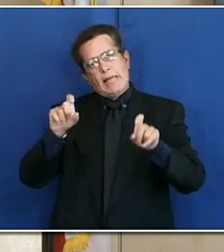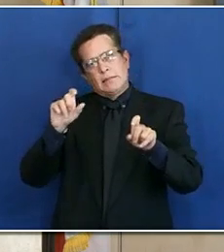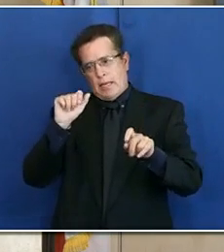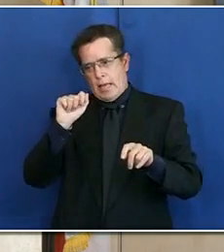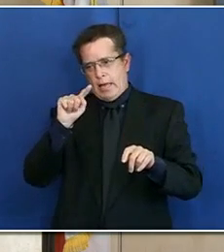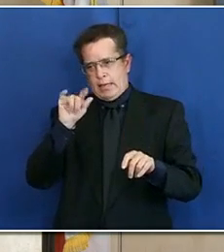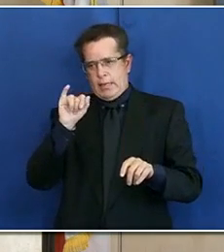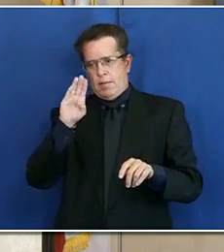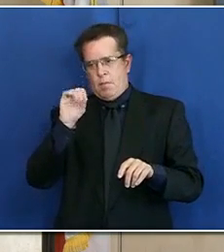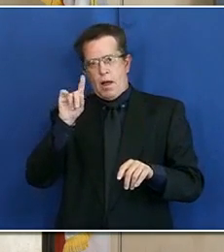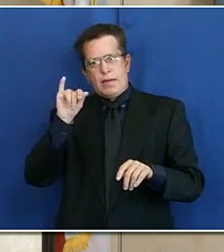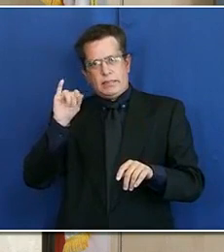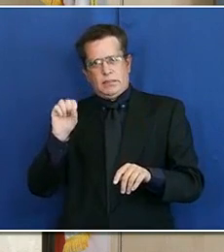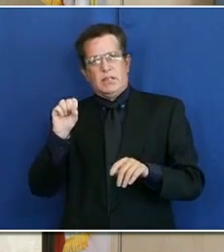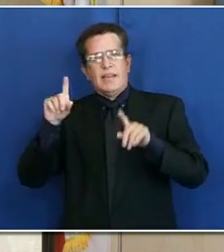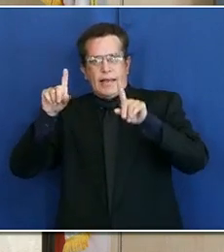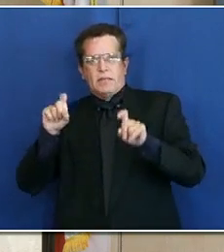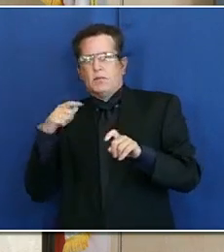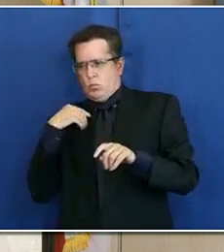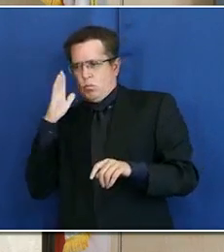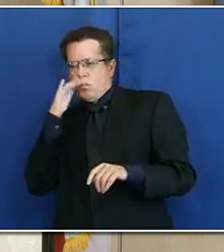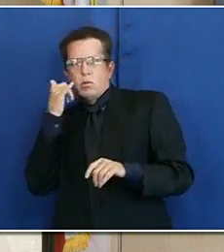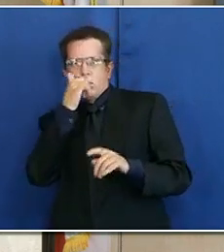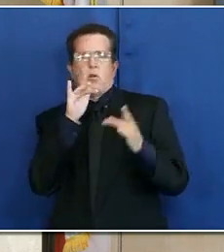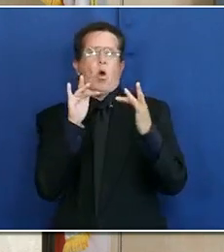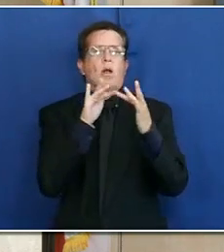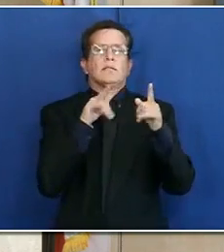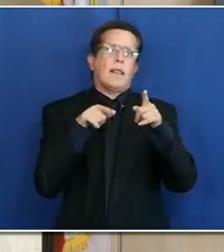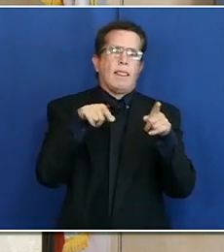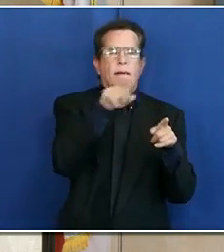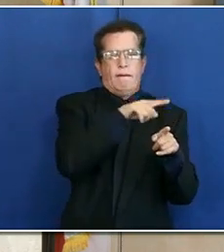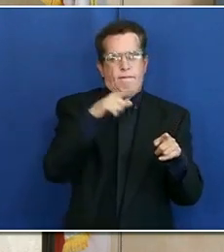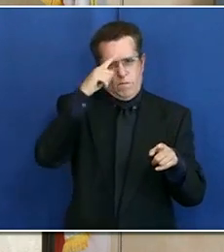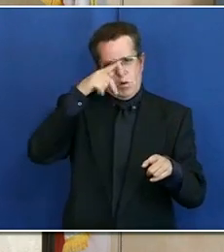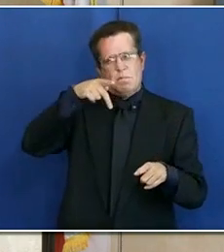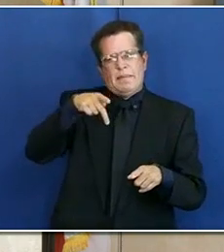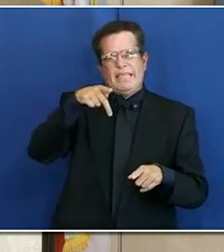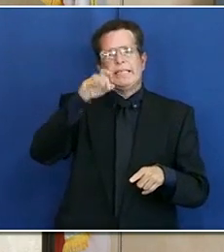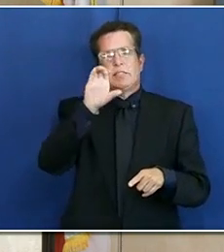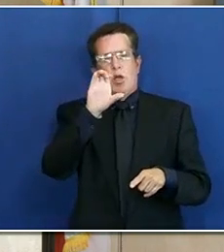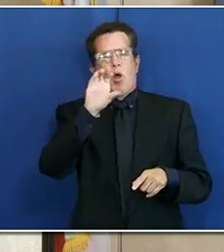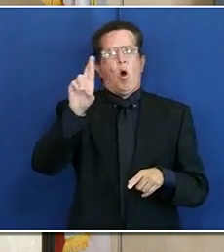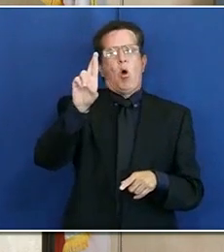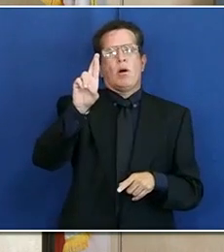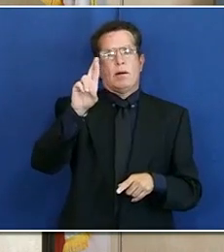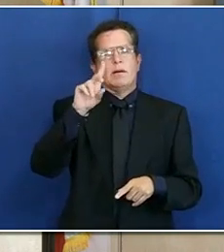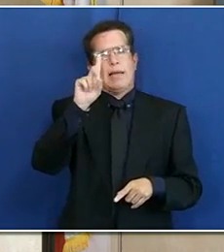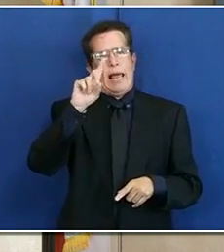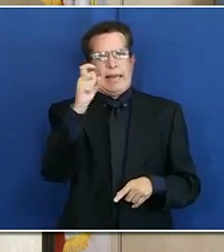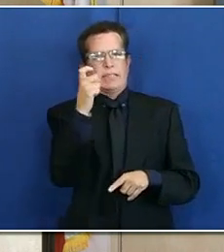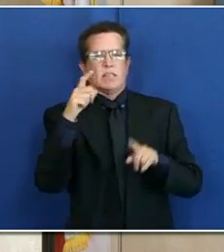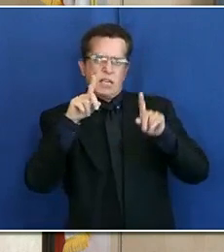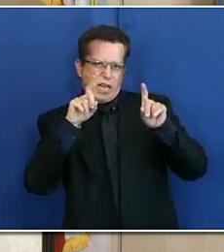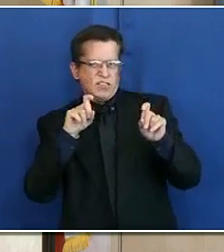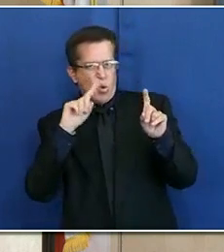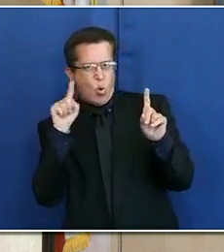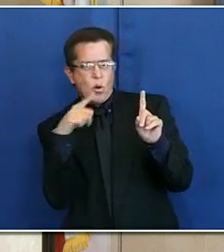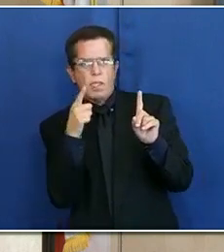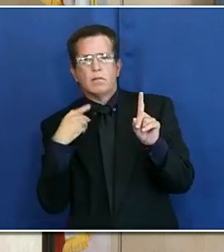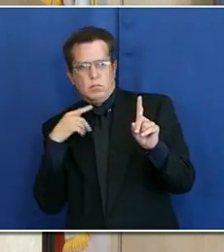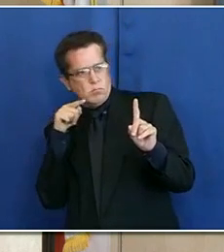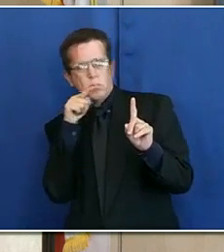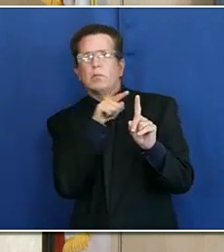test, we only contact, trace, and case investigate PCR diagnostic testing. It could possibly be